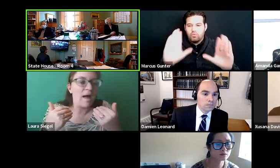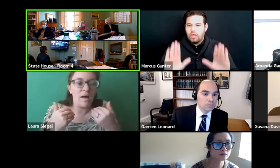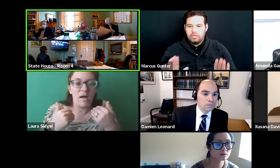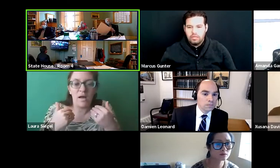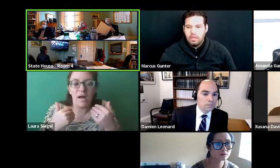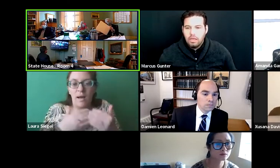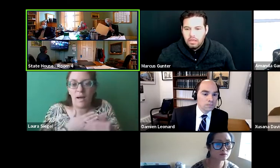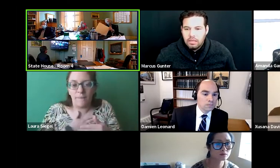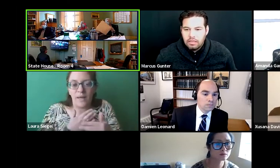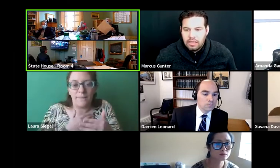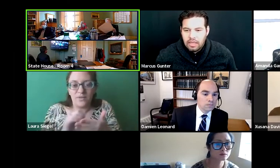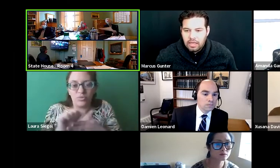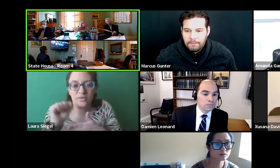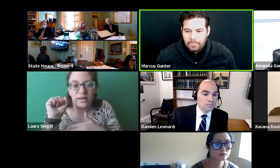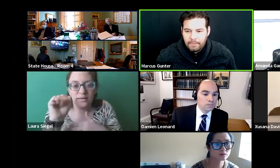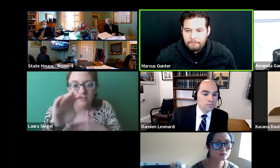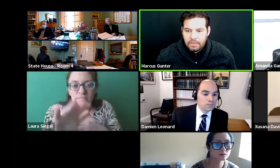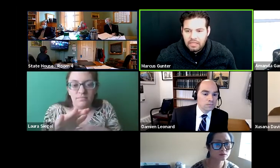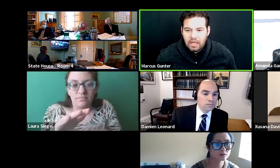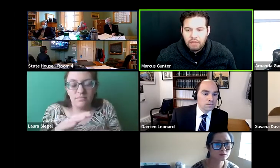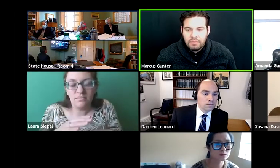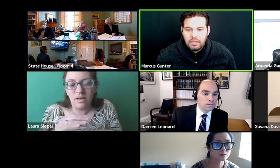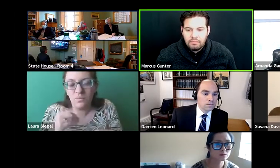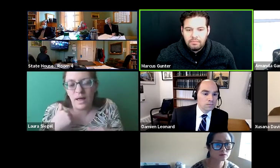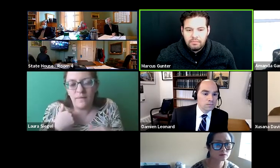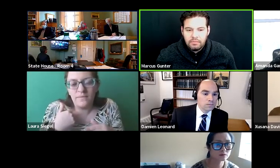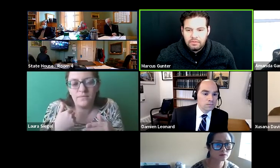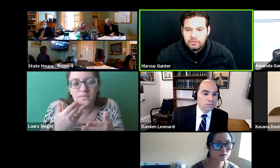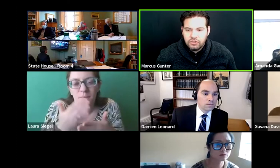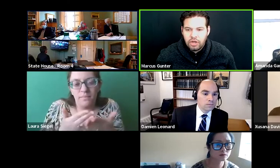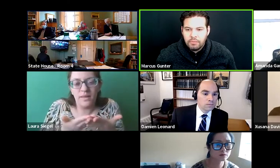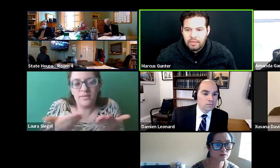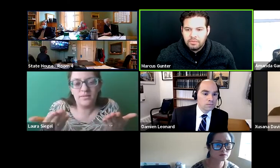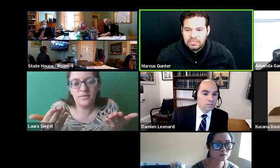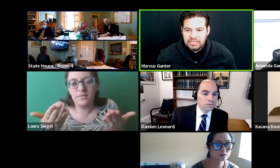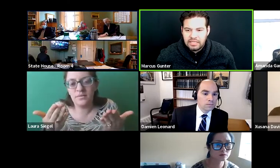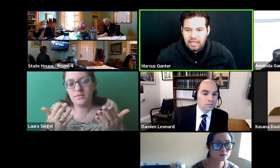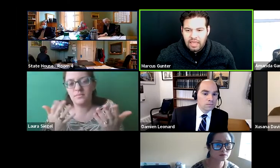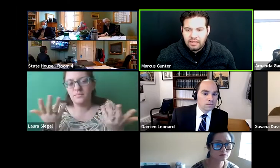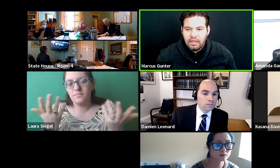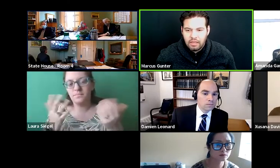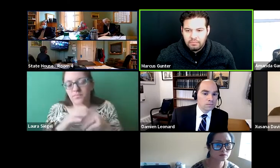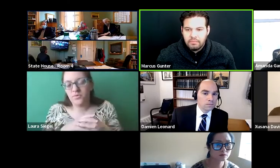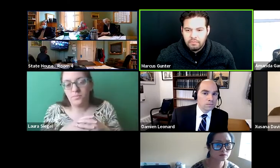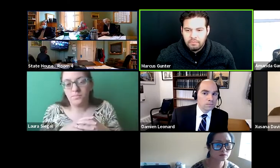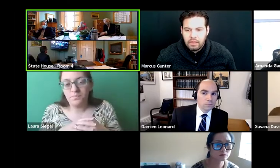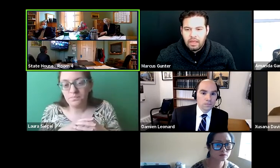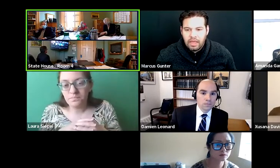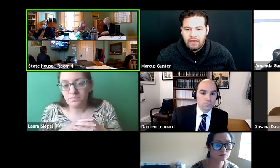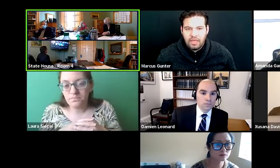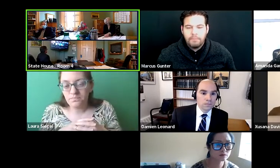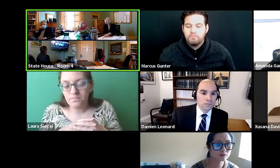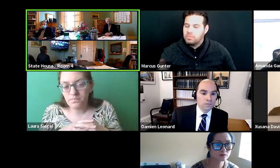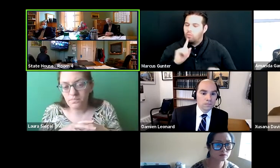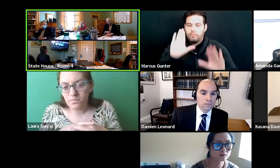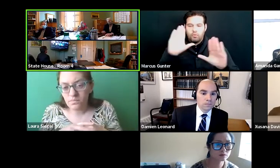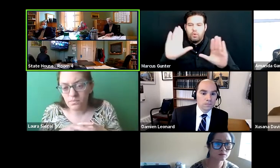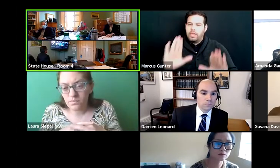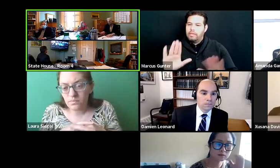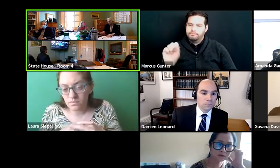Particularly as it's changed, sadly, so much. Yeah. I'll be sure. I'll be able to send that. Um, that would be great.